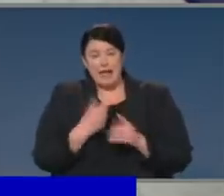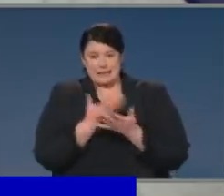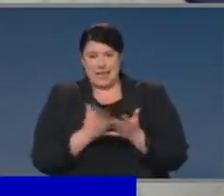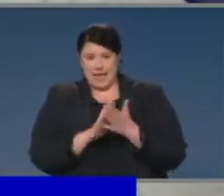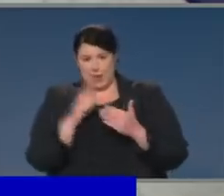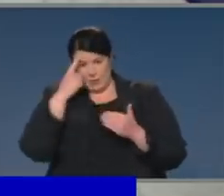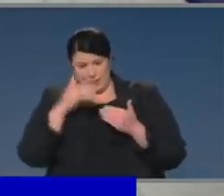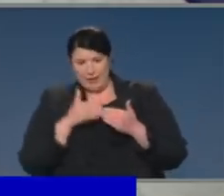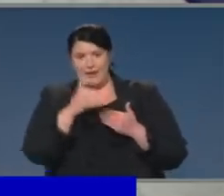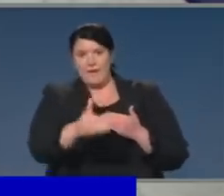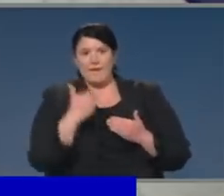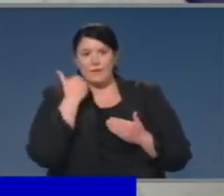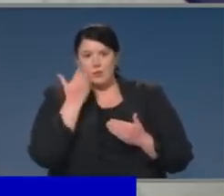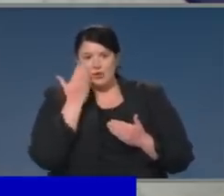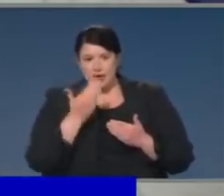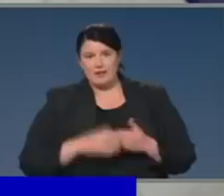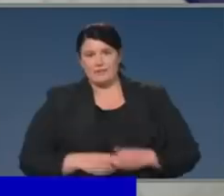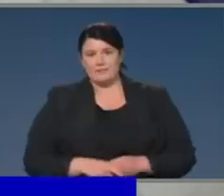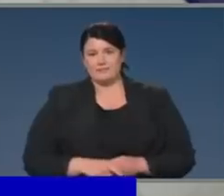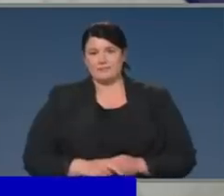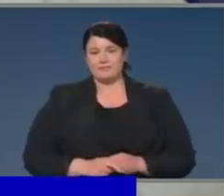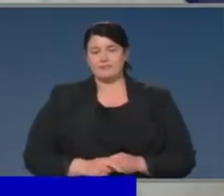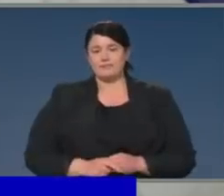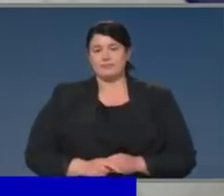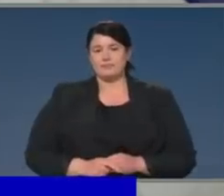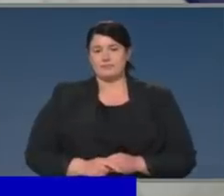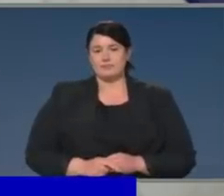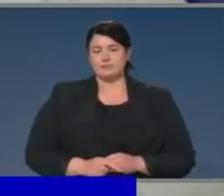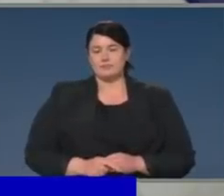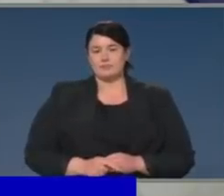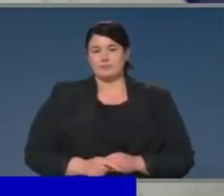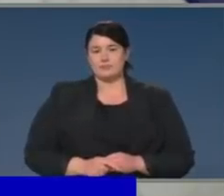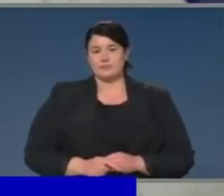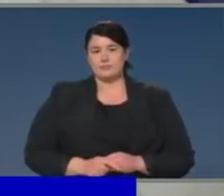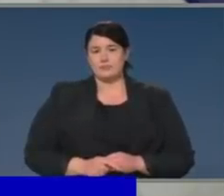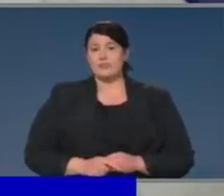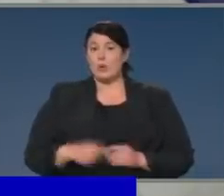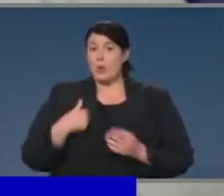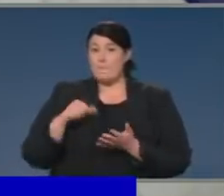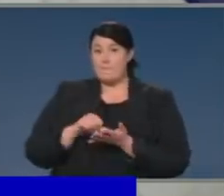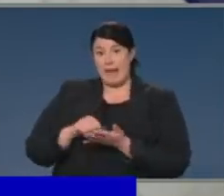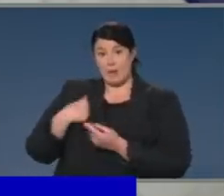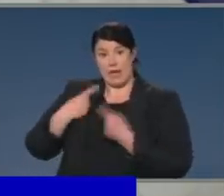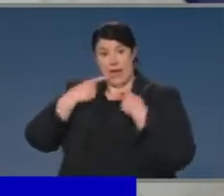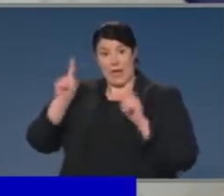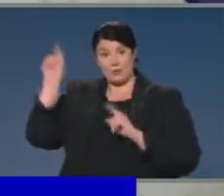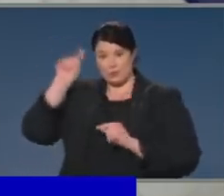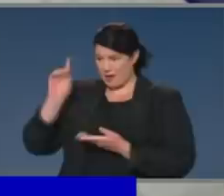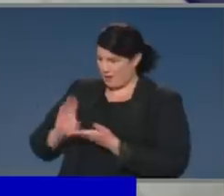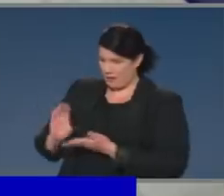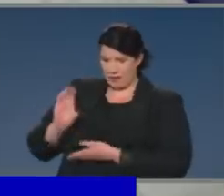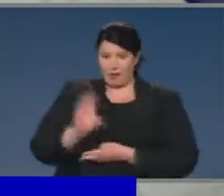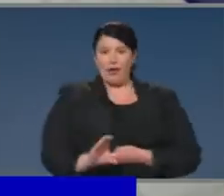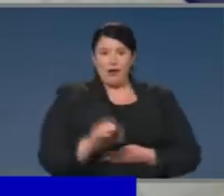towards this. I think one of the most important things we can do, Michelle, as we look at this, and this is where some of this investment will go, is we need to bring